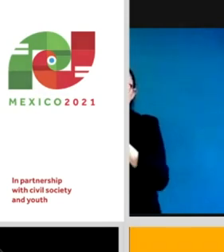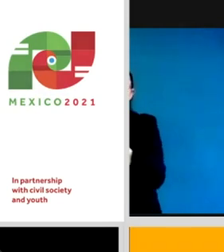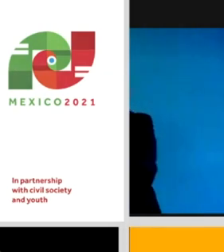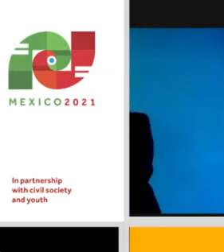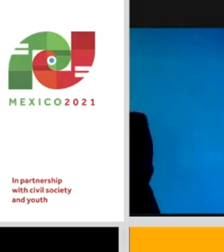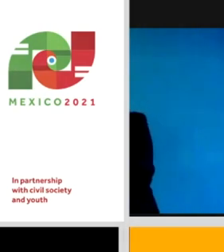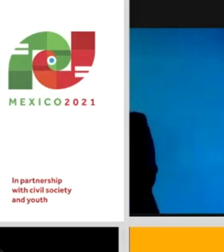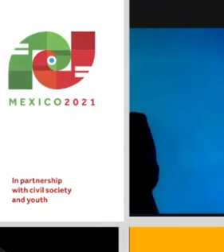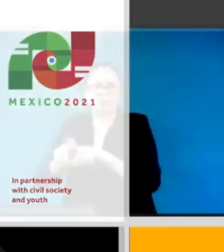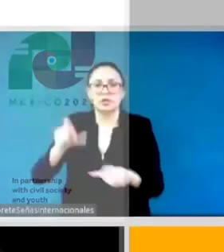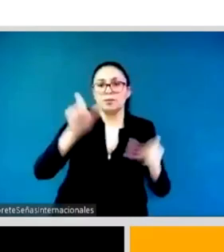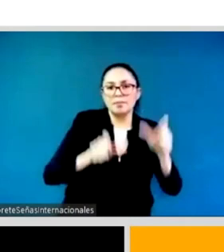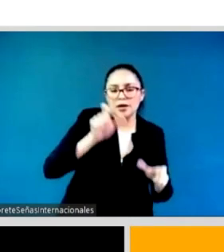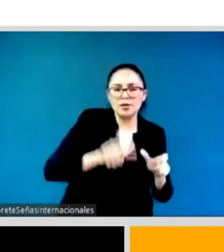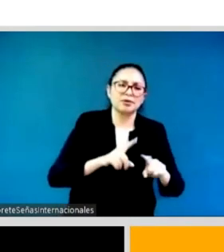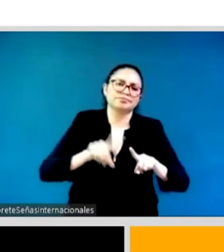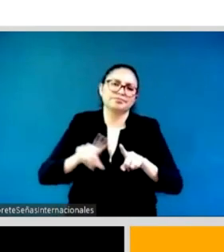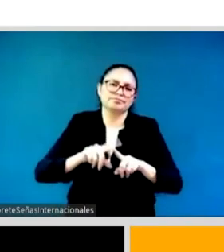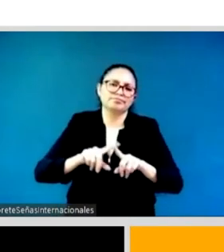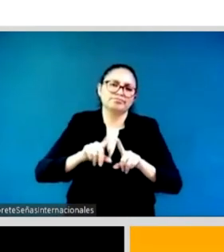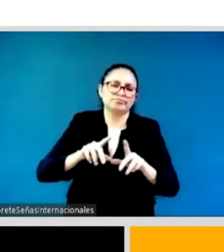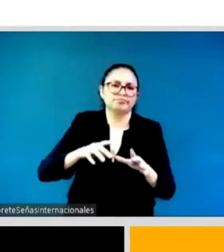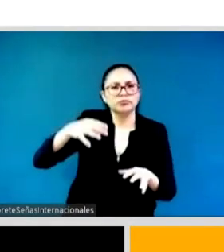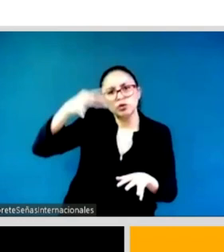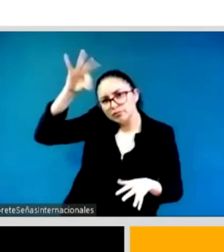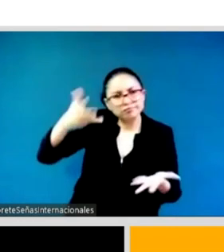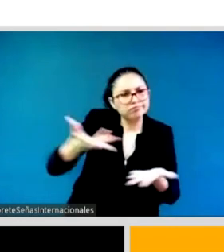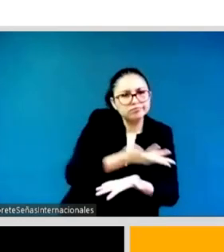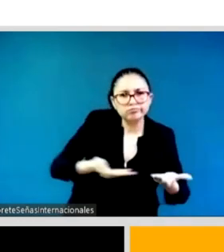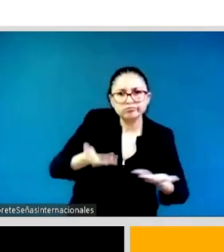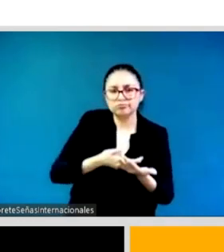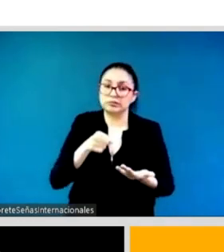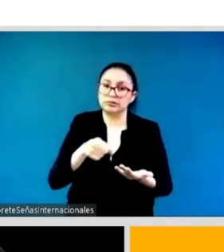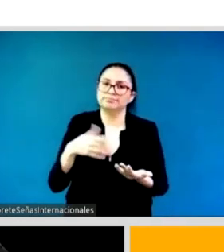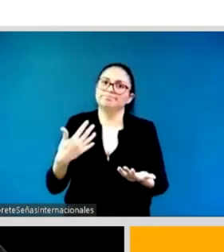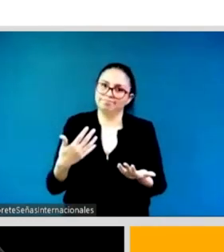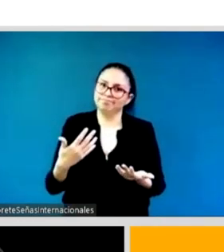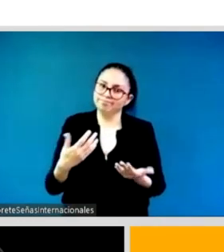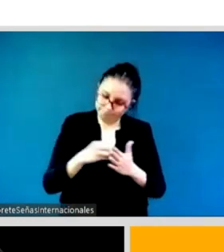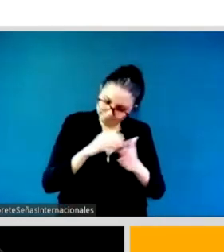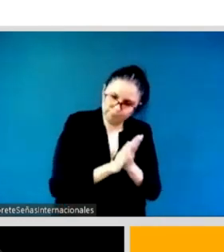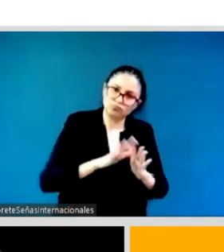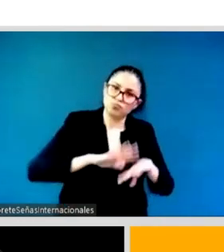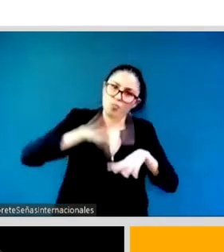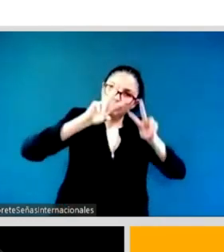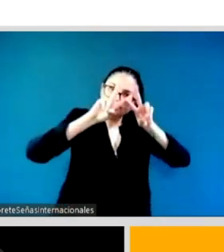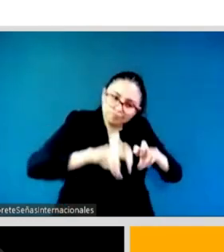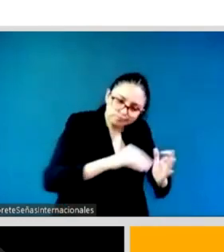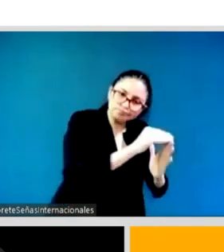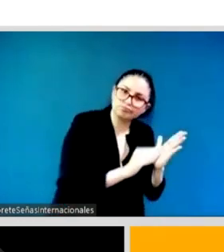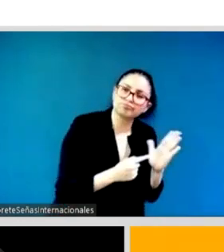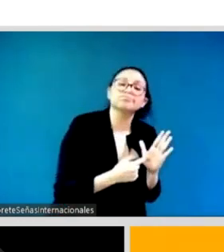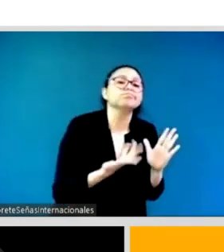but also for the action items. So we have different tactics to improve